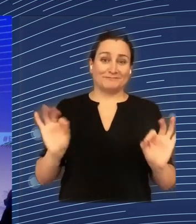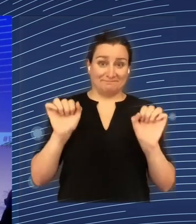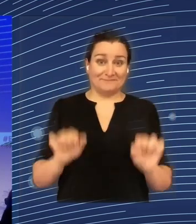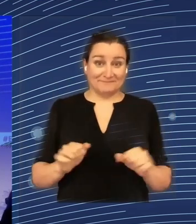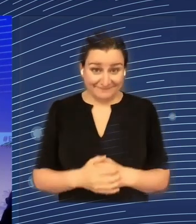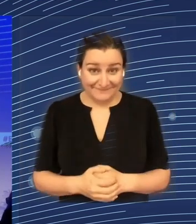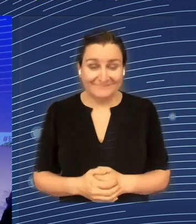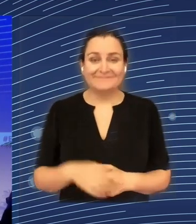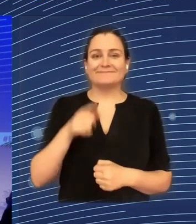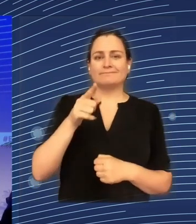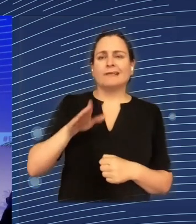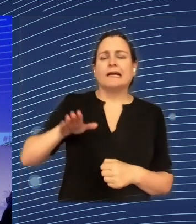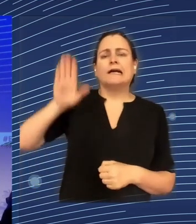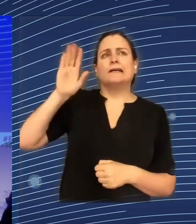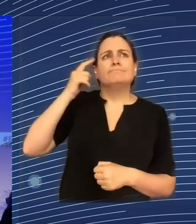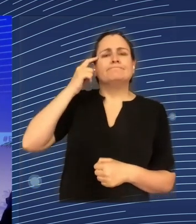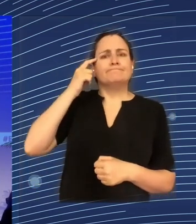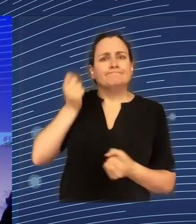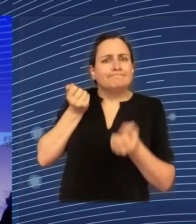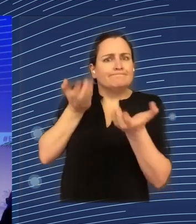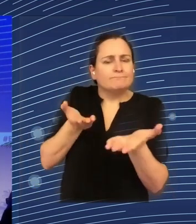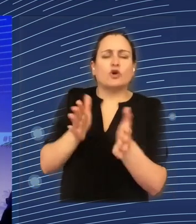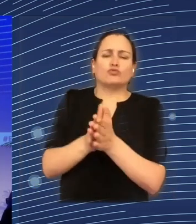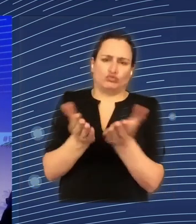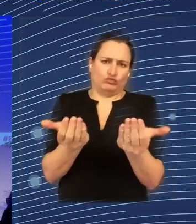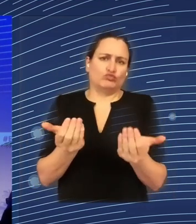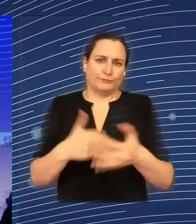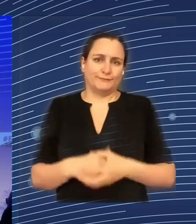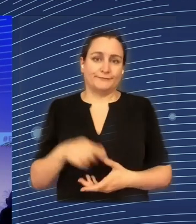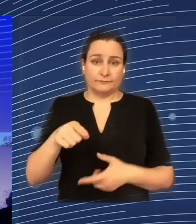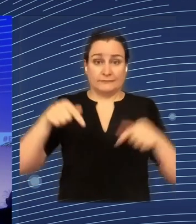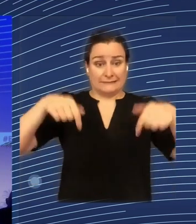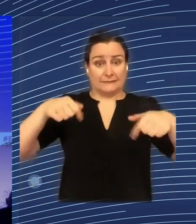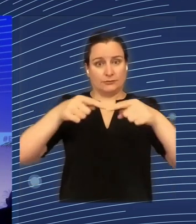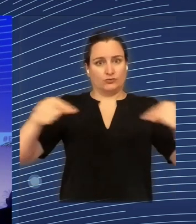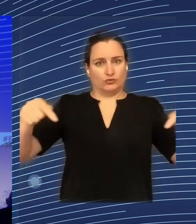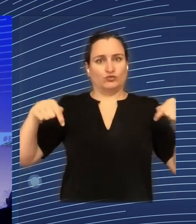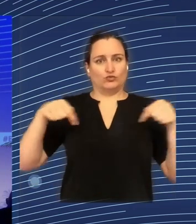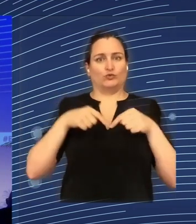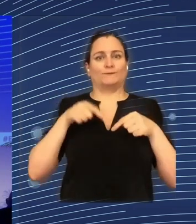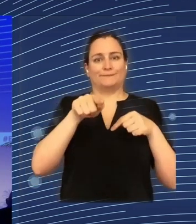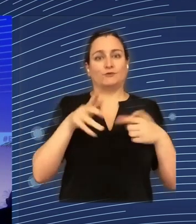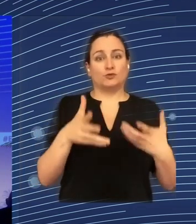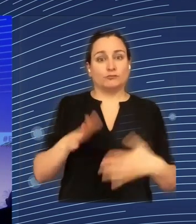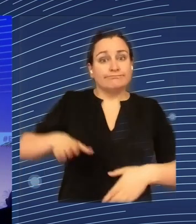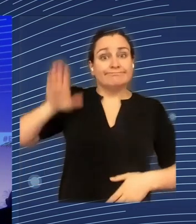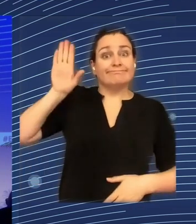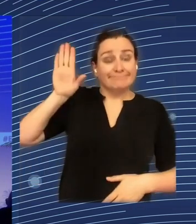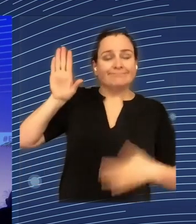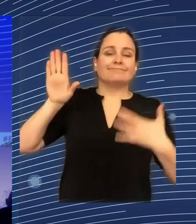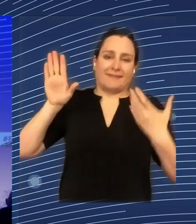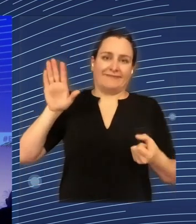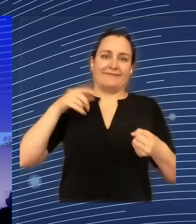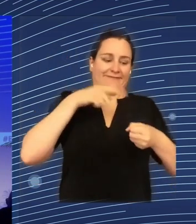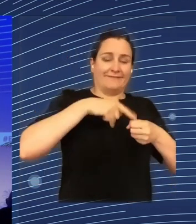comments. If you are in the room, you may raise your hand, and a microphone will reach you during the Q&A session with our excellent panelists, whom I'll introduce to you